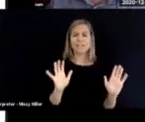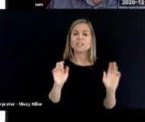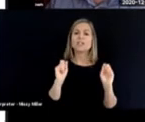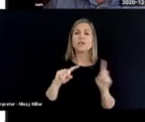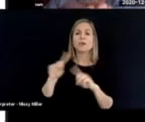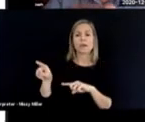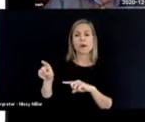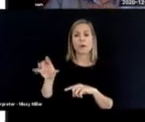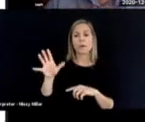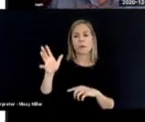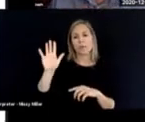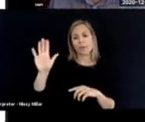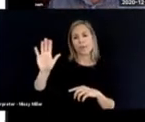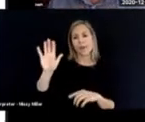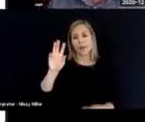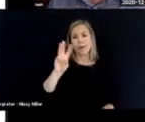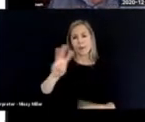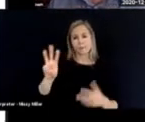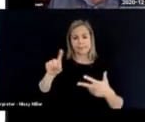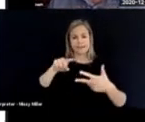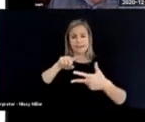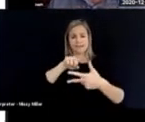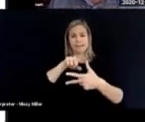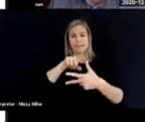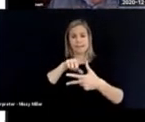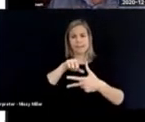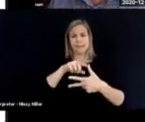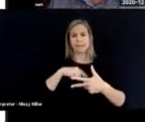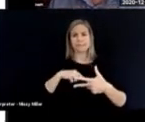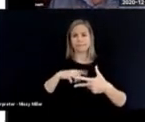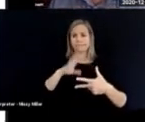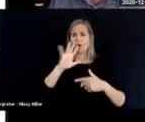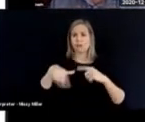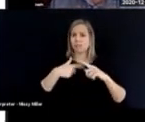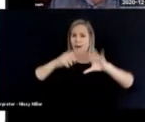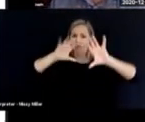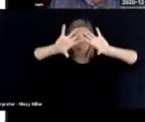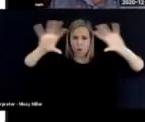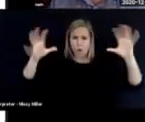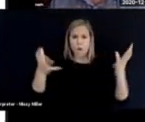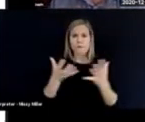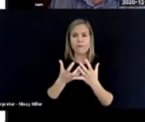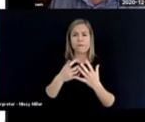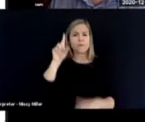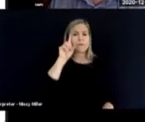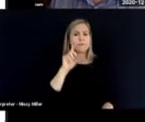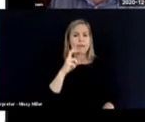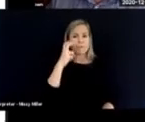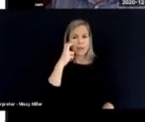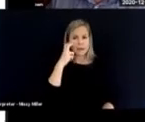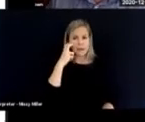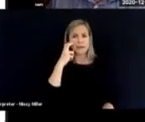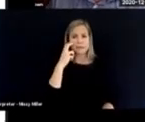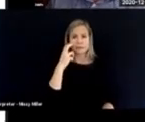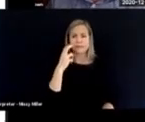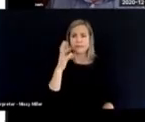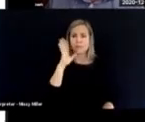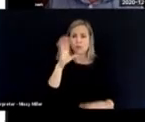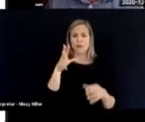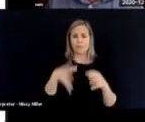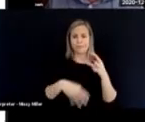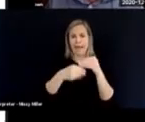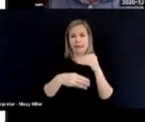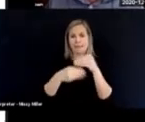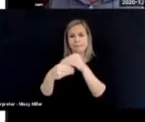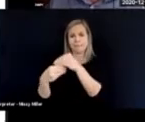the first link, an overview of deaf blindness will fill in a lot of the gaps that I inevitably